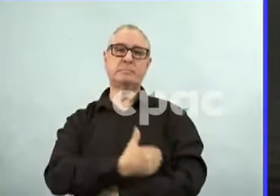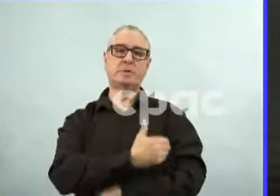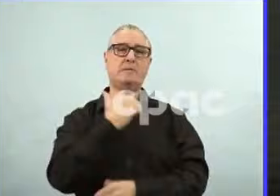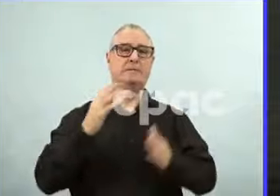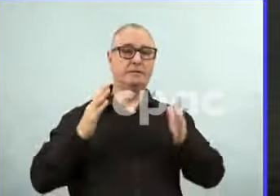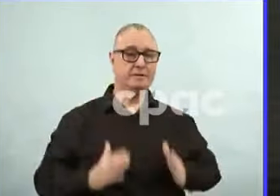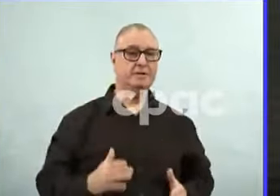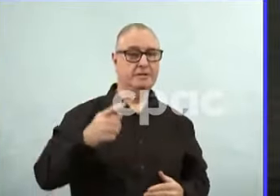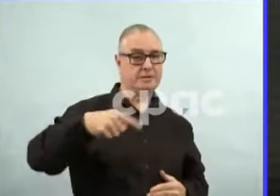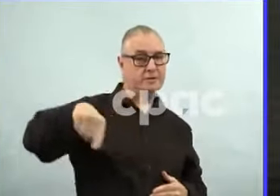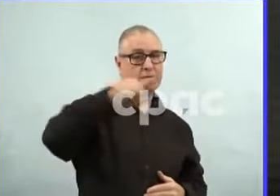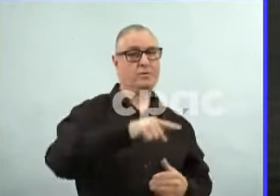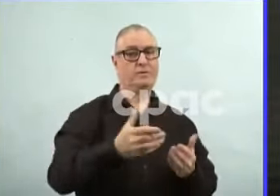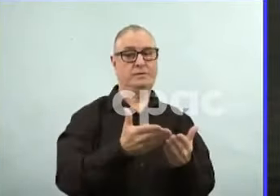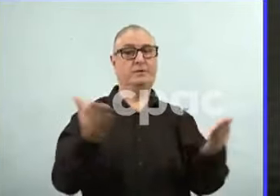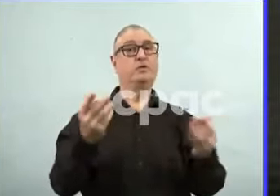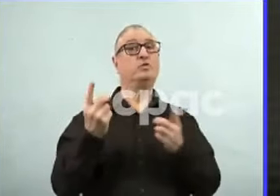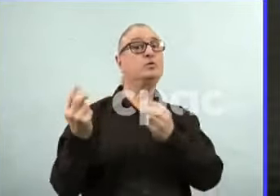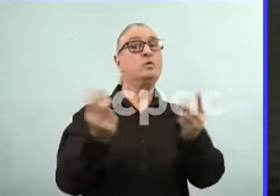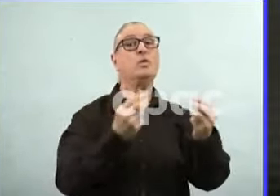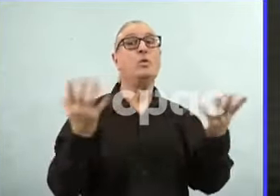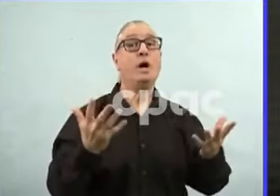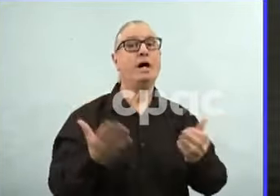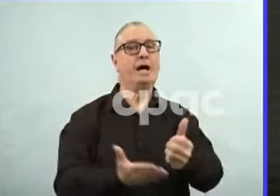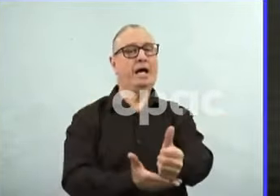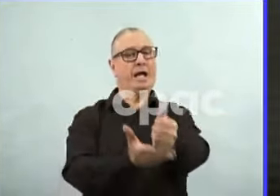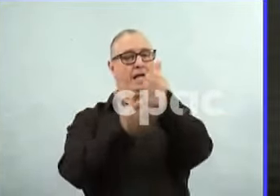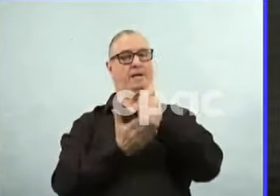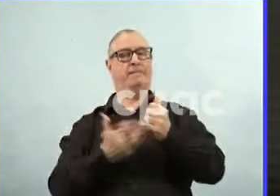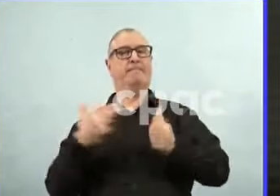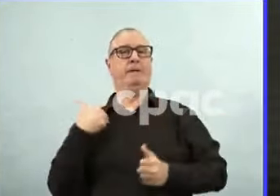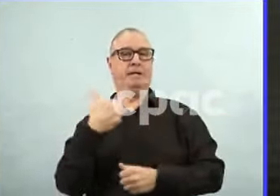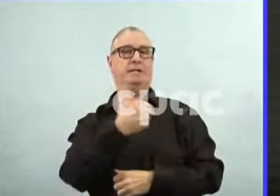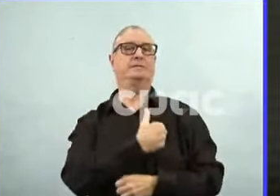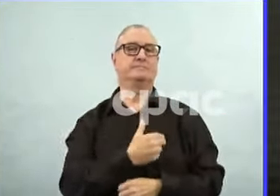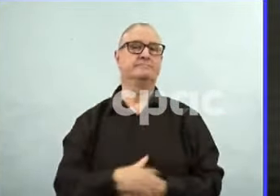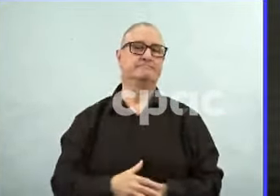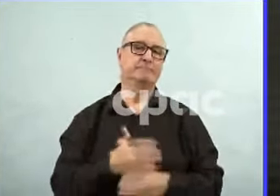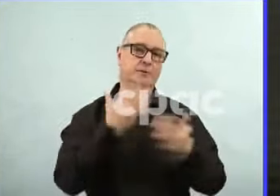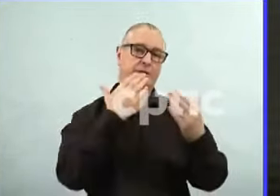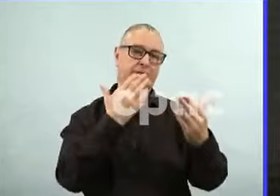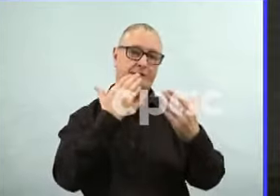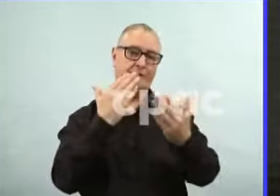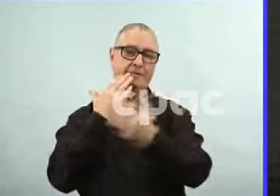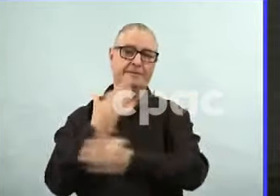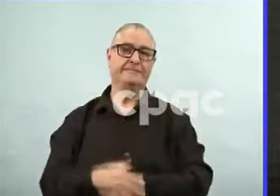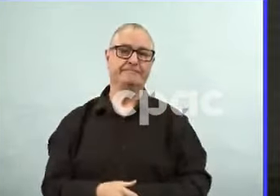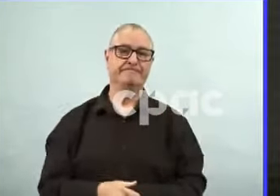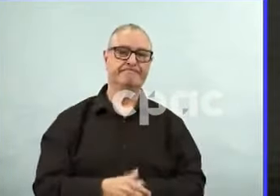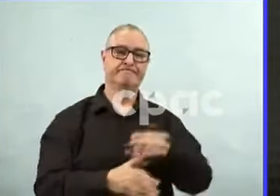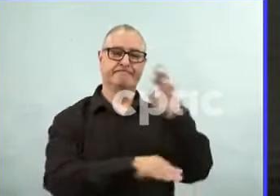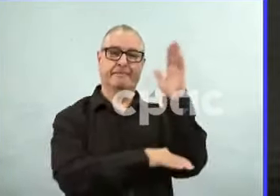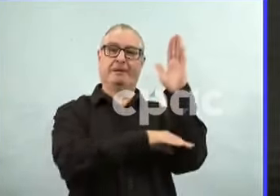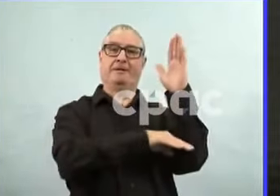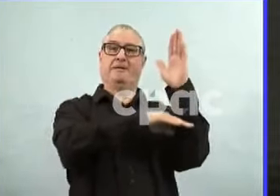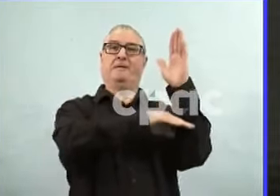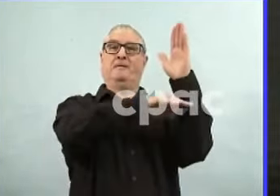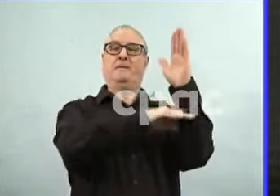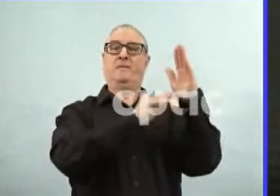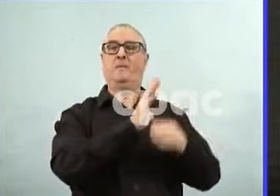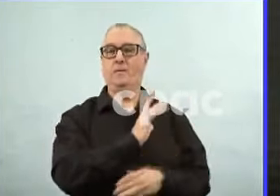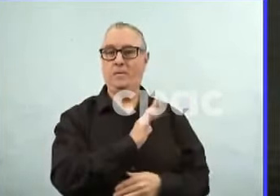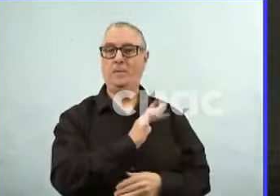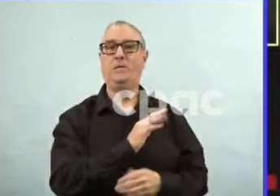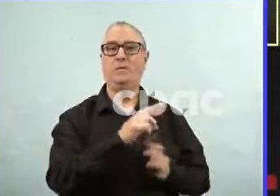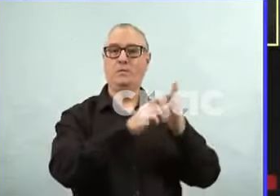put us into this position so we can make some further loosening recommendations as time goes on, as it